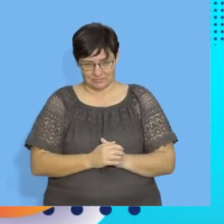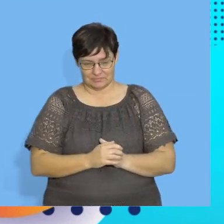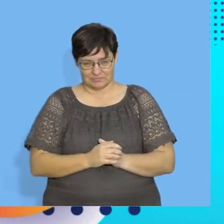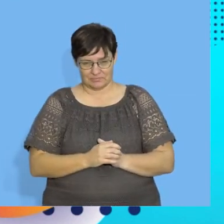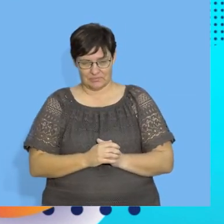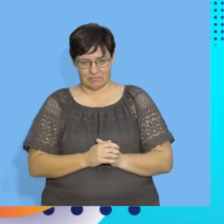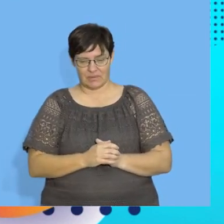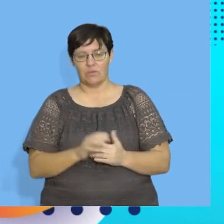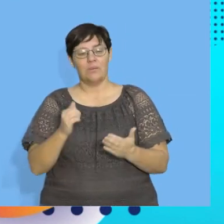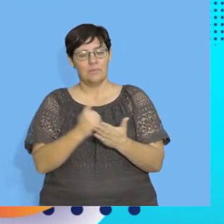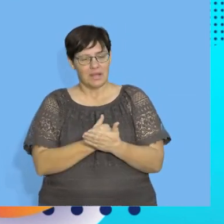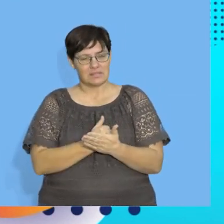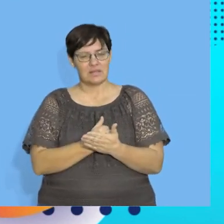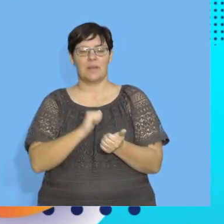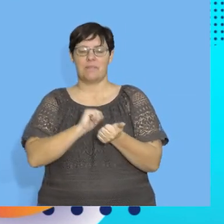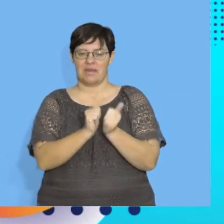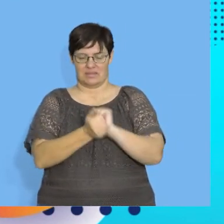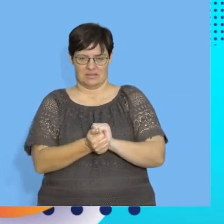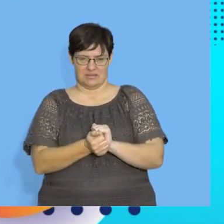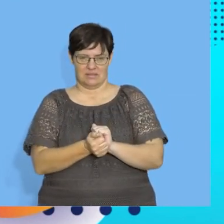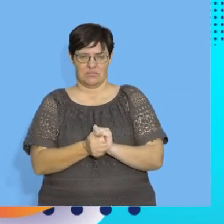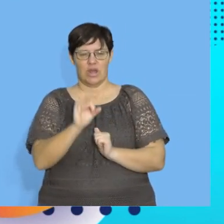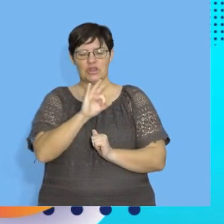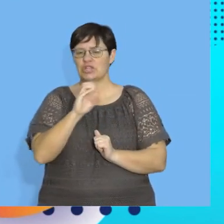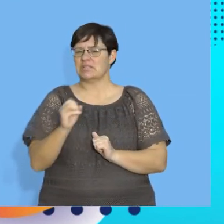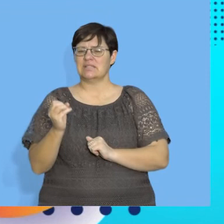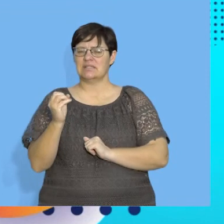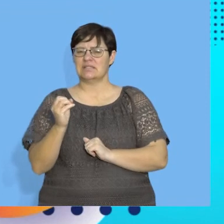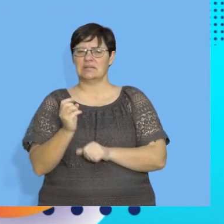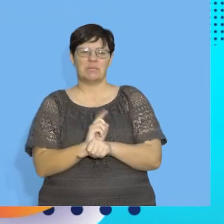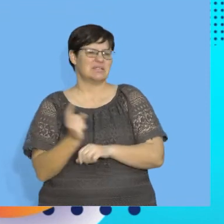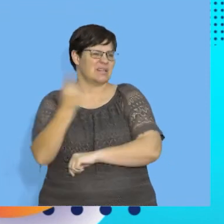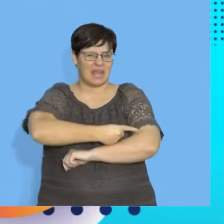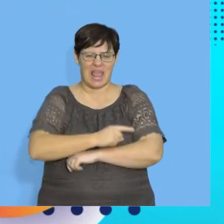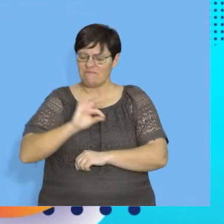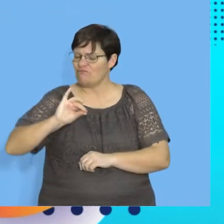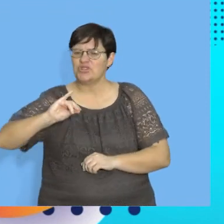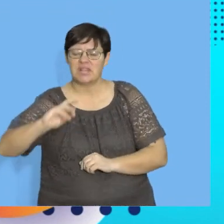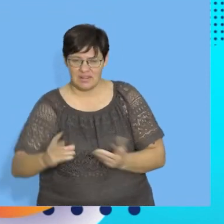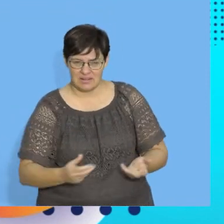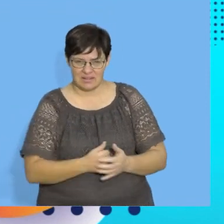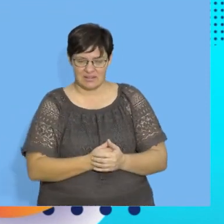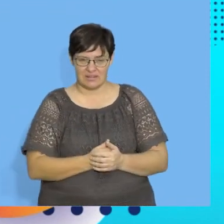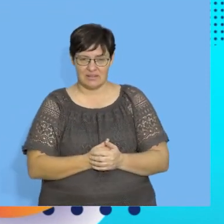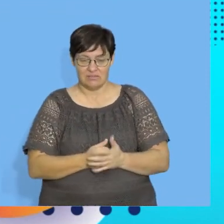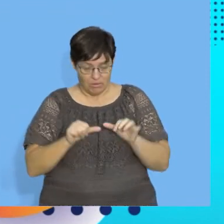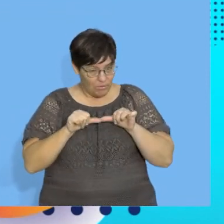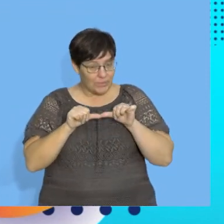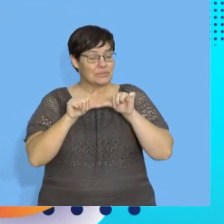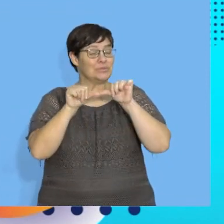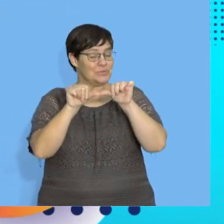to come for you to start working. You do your maths, even 30 minutes per day, an hour per day, every day.